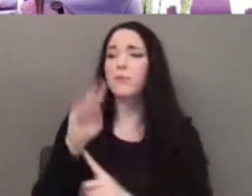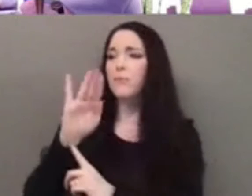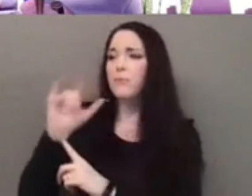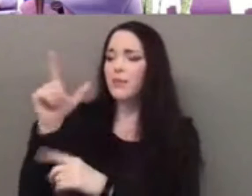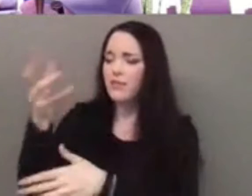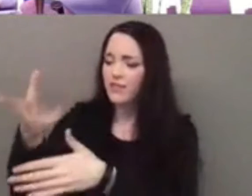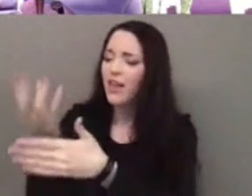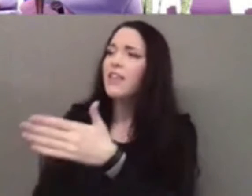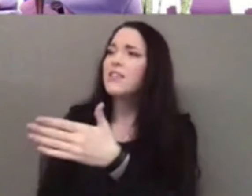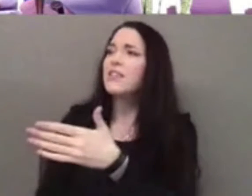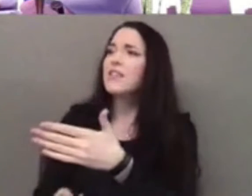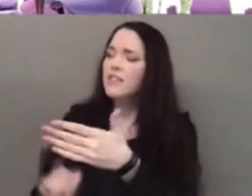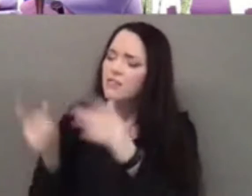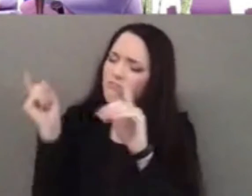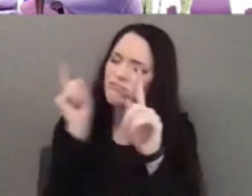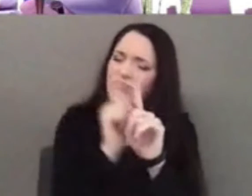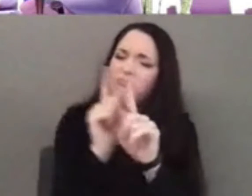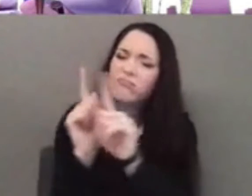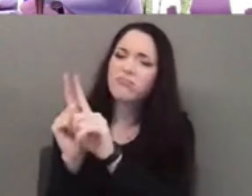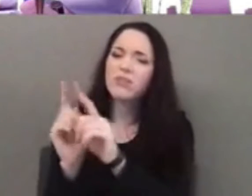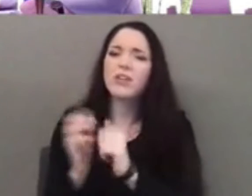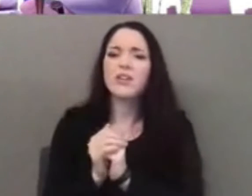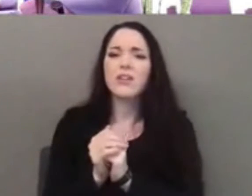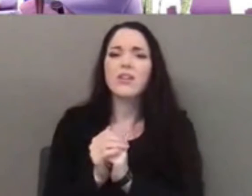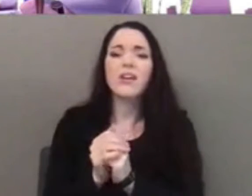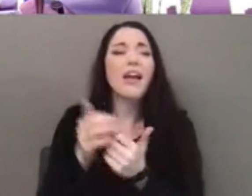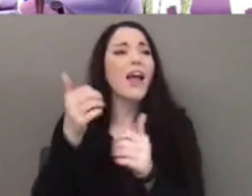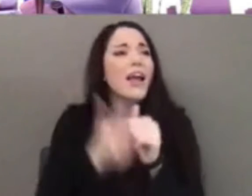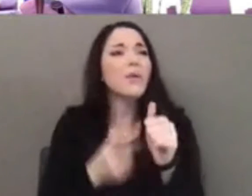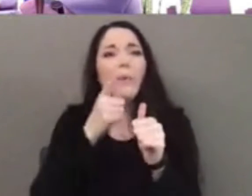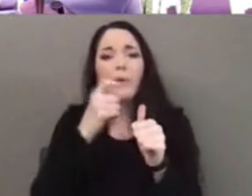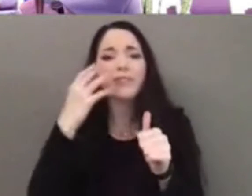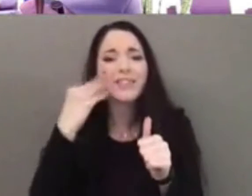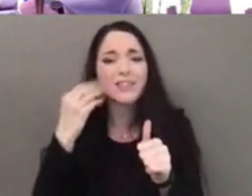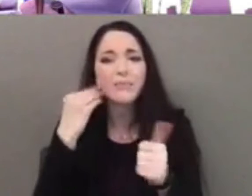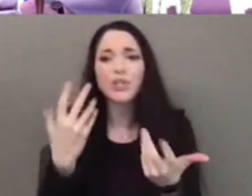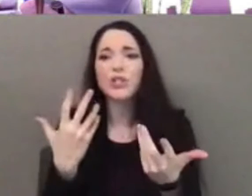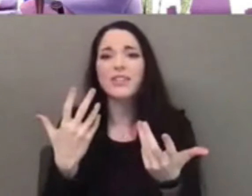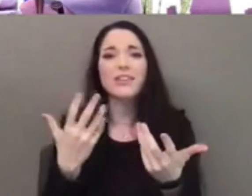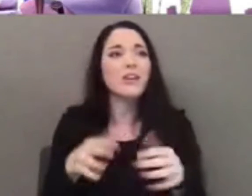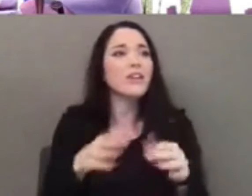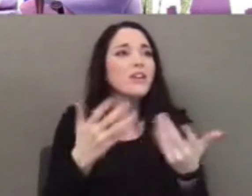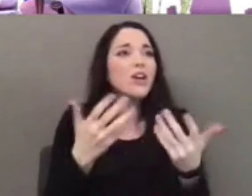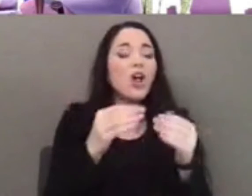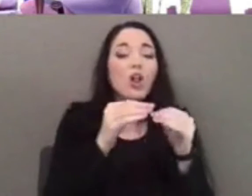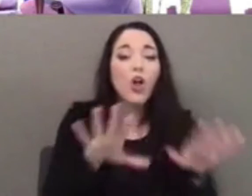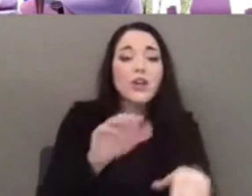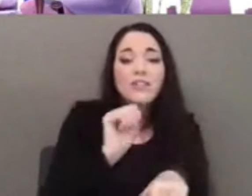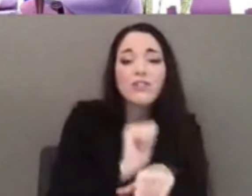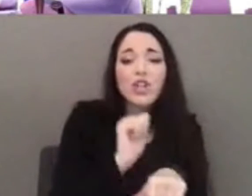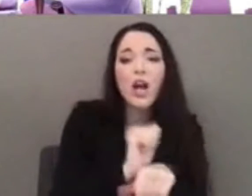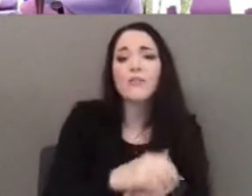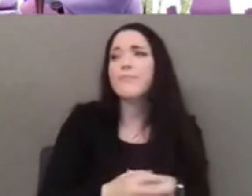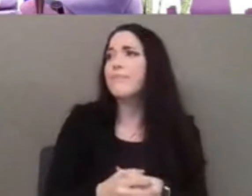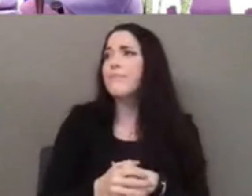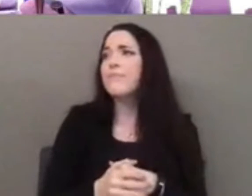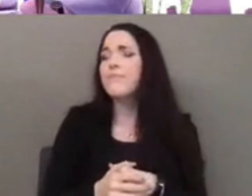Grieving the loss of loved ones. Grieving the loss of jobs. Grieving the loss of ways of life.